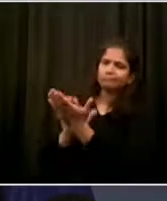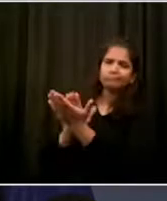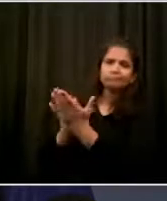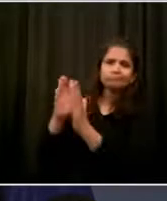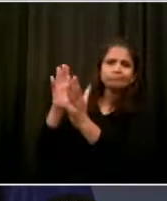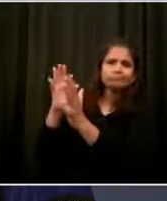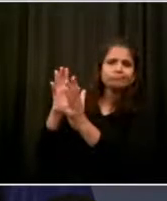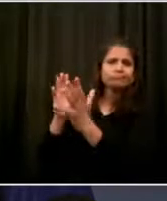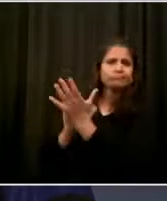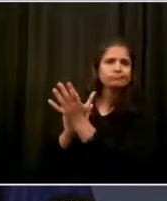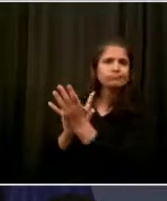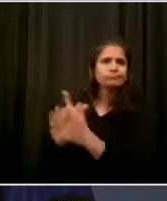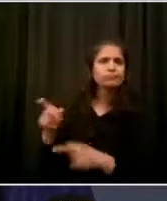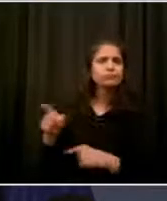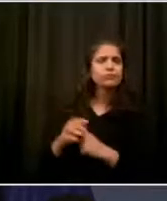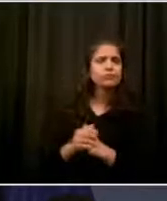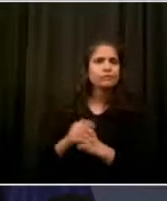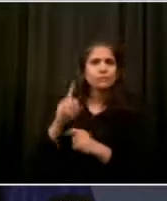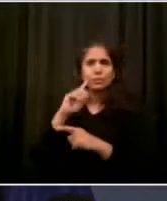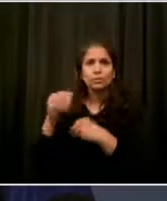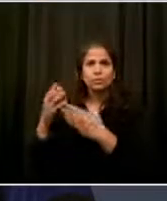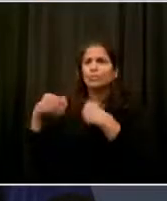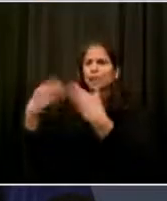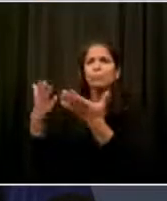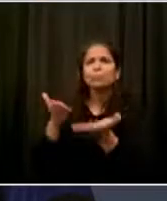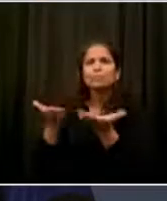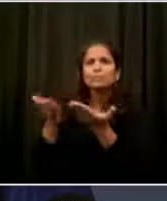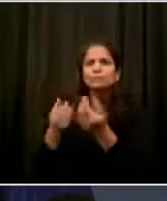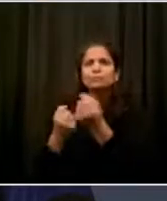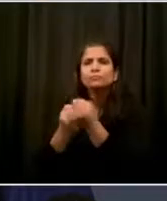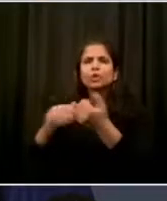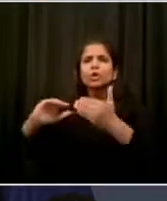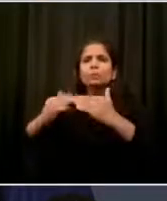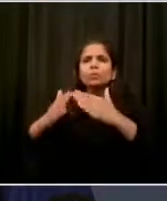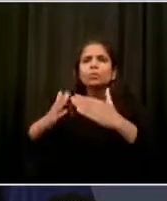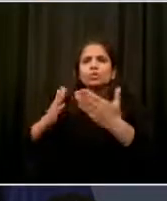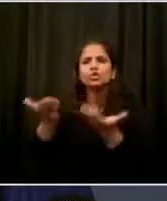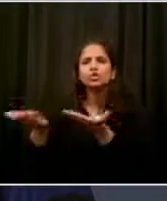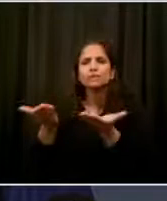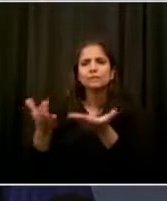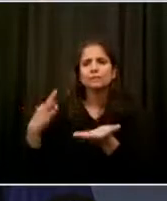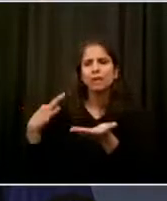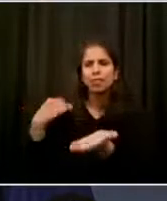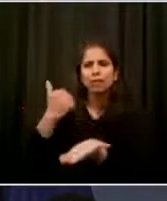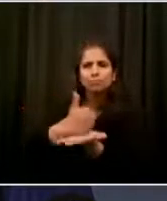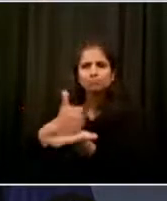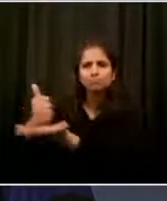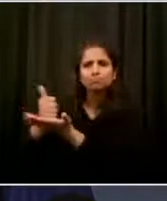Gwenn is in Houston today as part of one of the recognitions of the life of George Floyd.